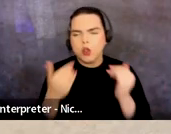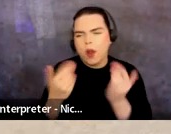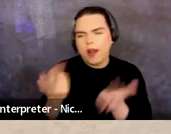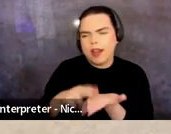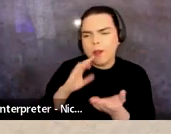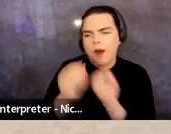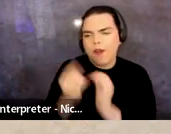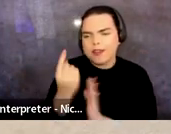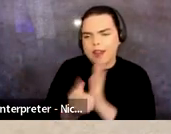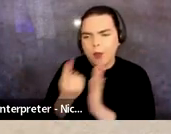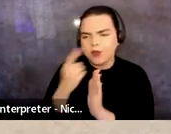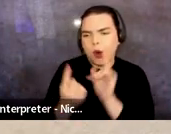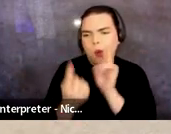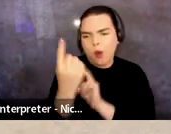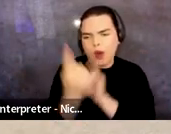calls.